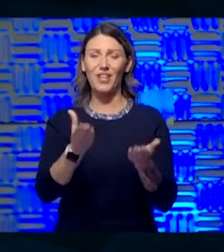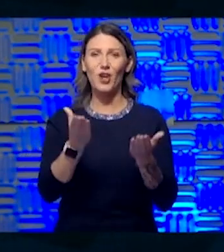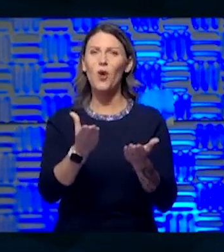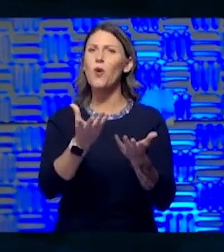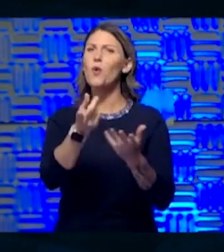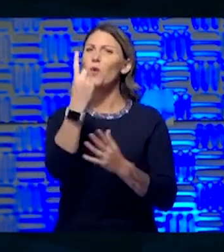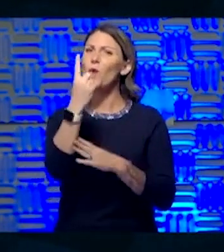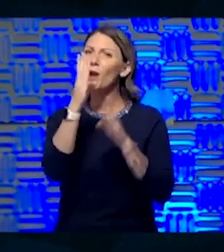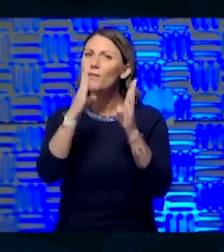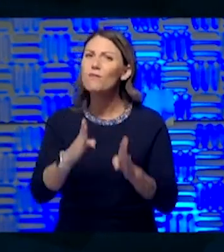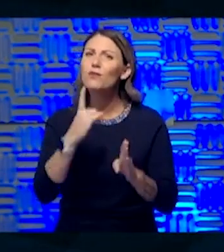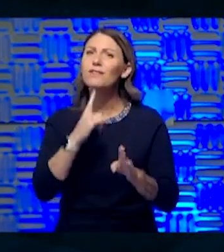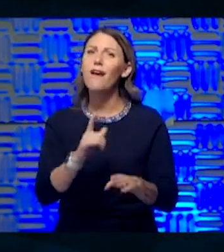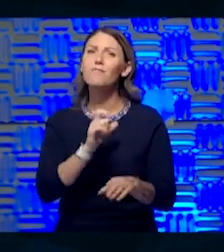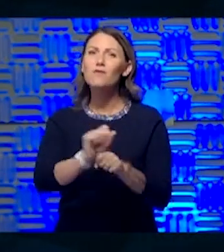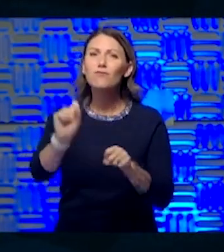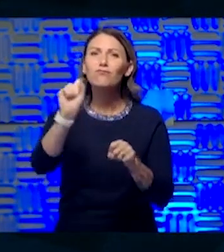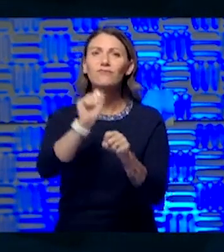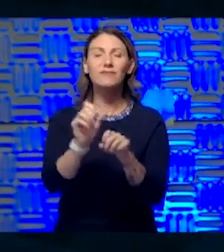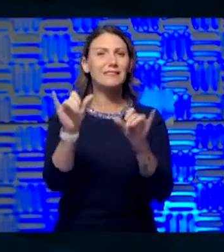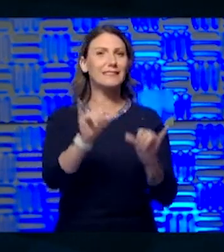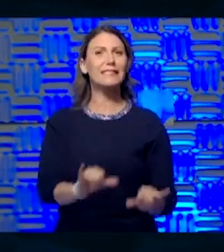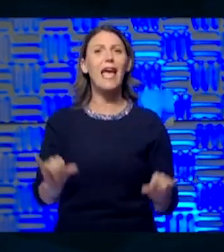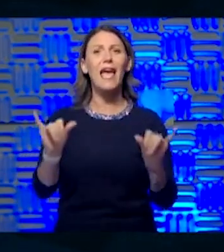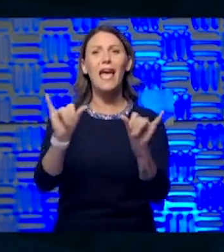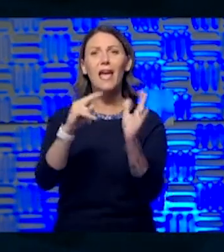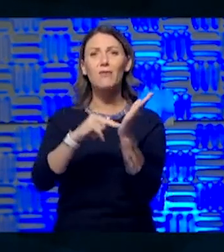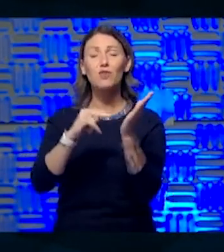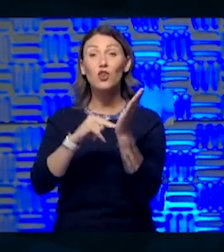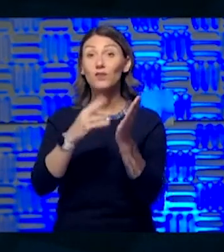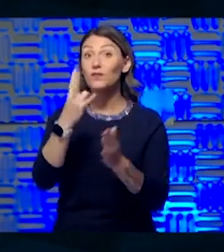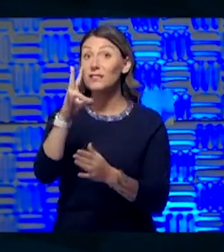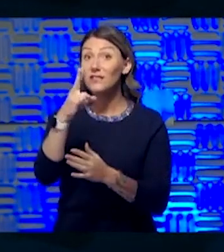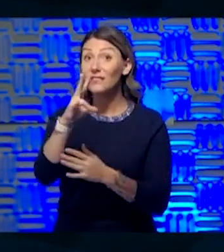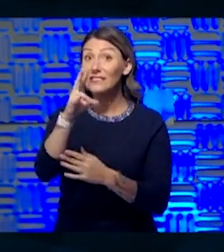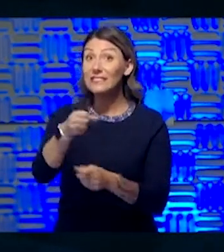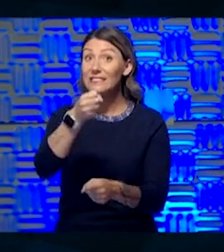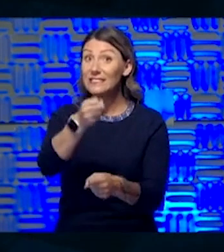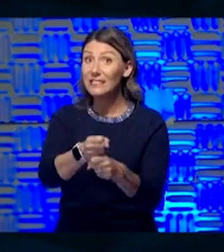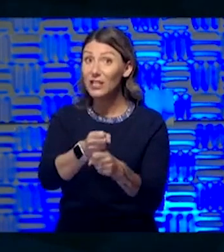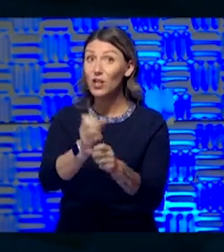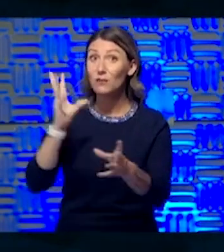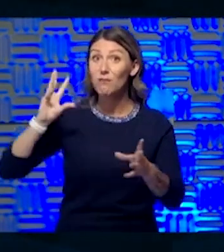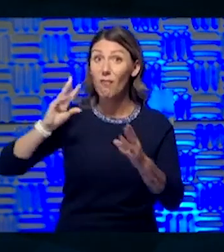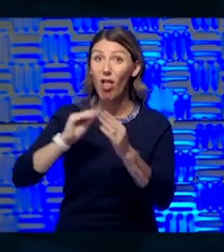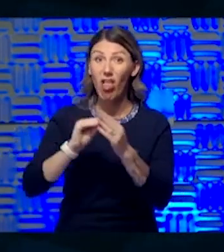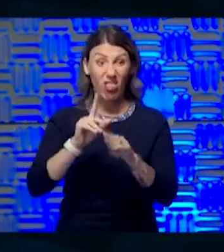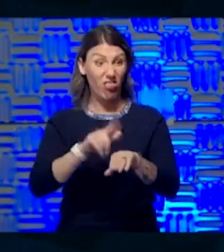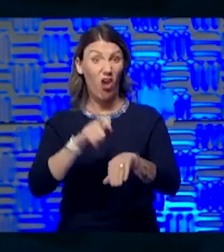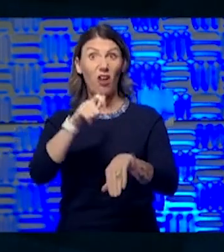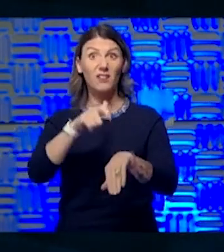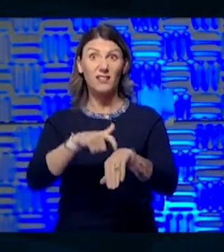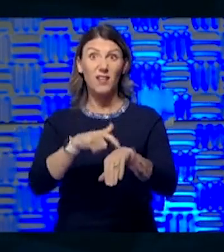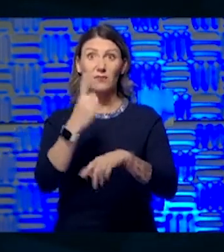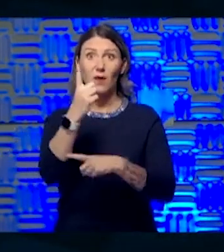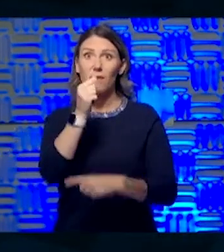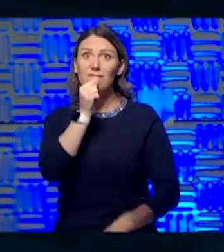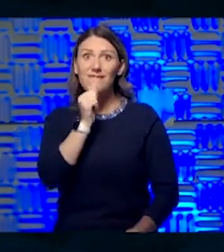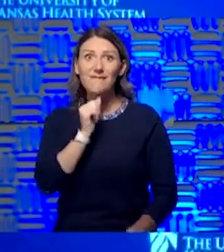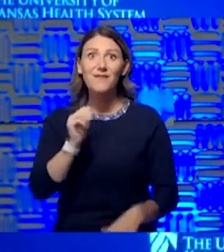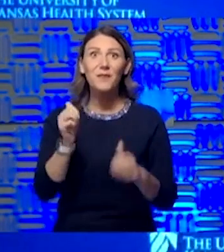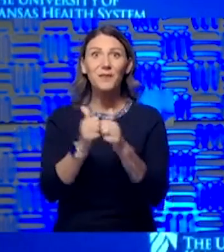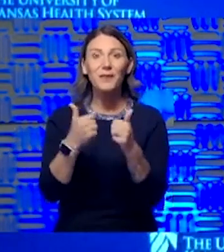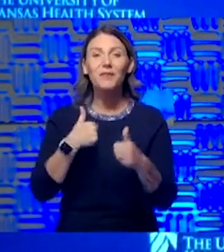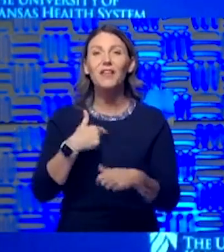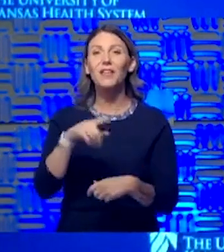particular. I've been working with the same nurse for 17 years. That's a long time, especially for someone to put up with me. Joyce Funk has done a